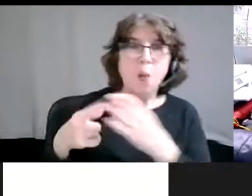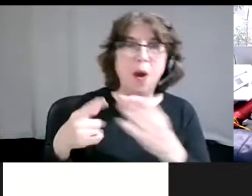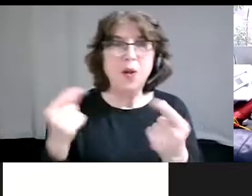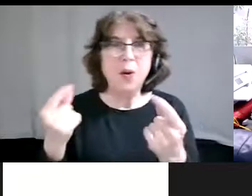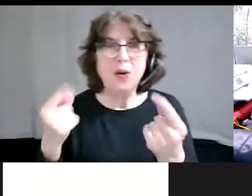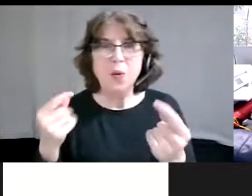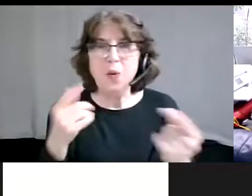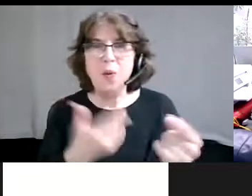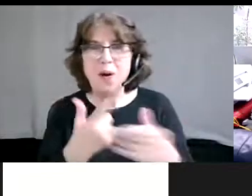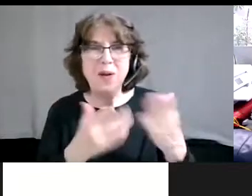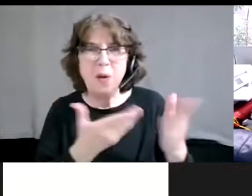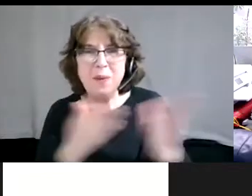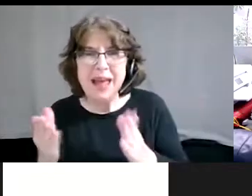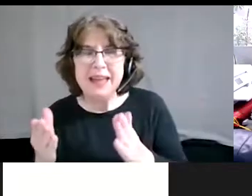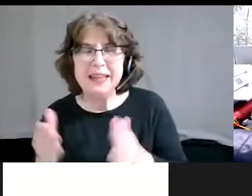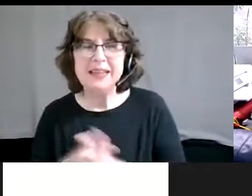So, um,